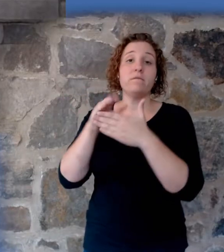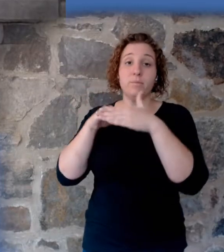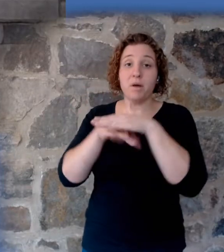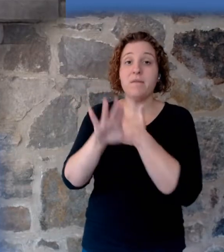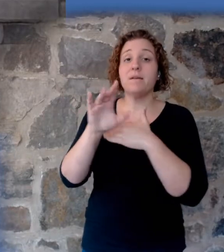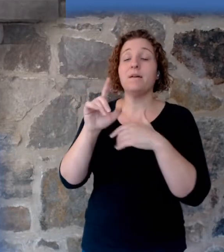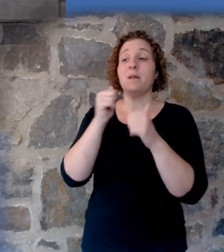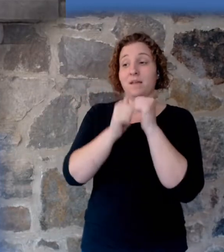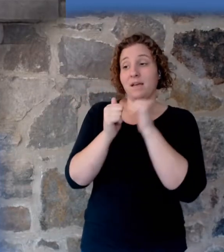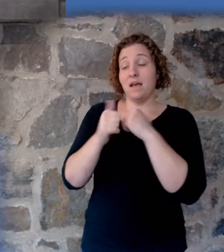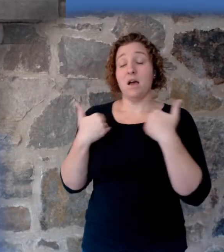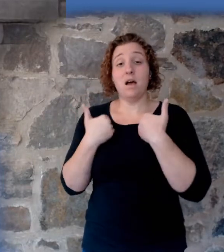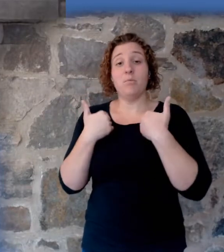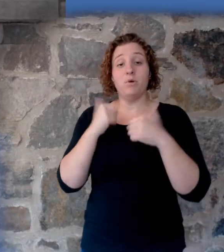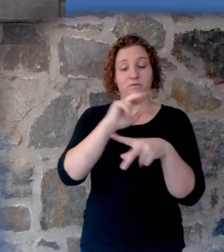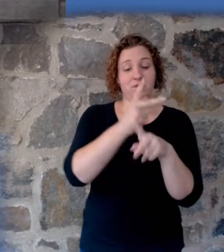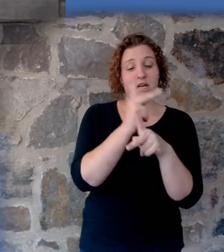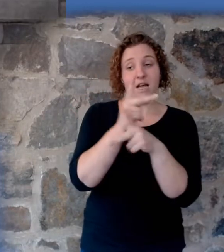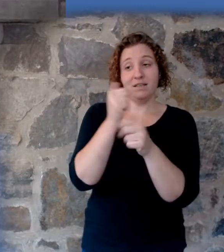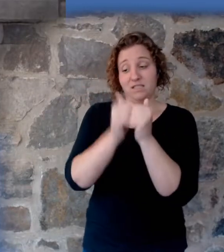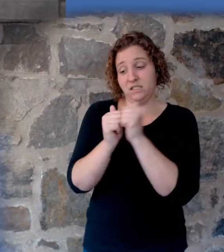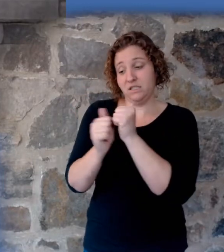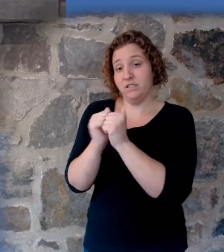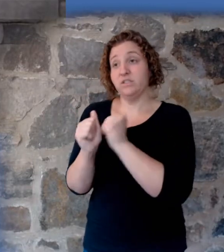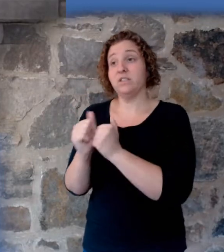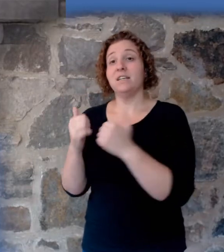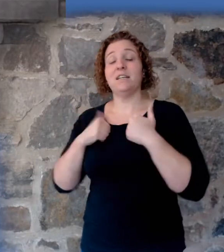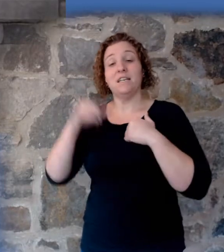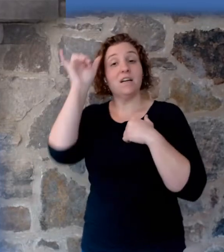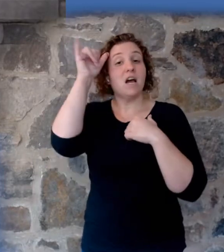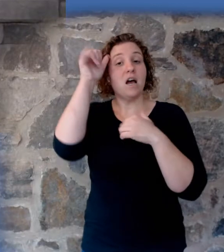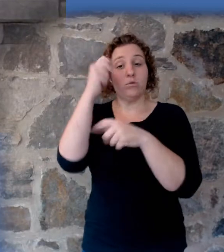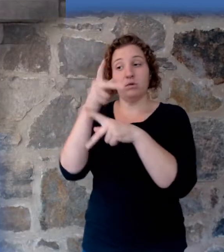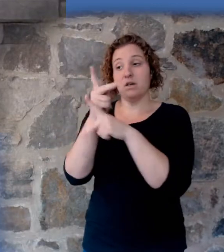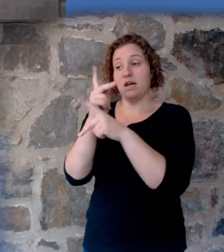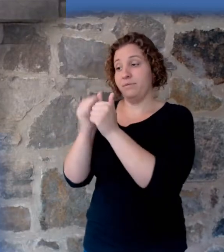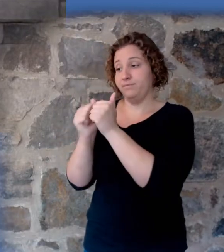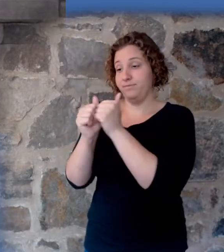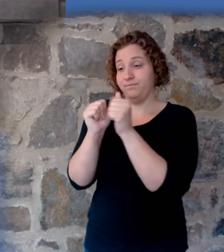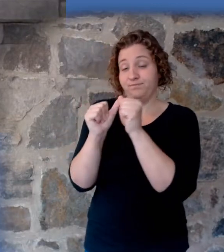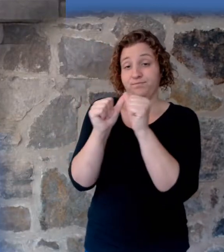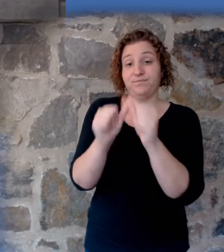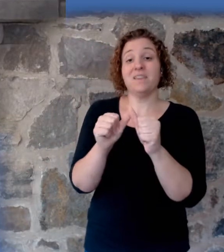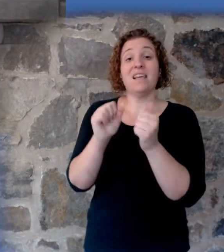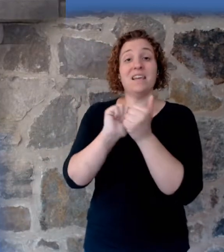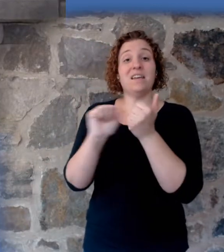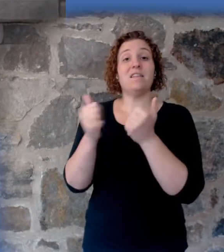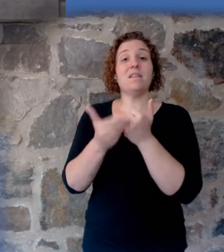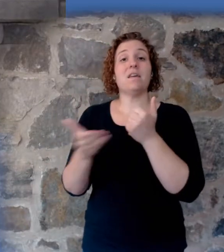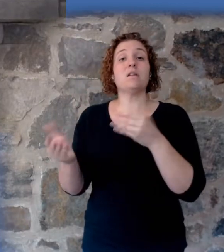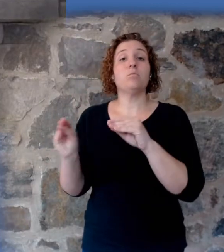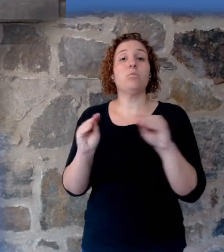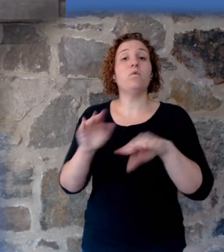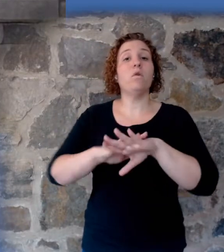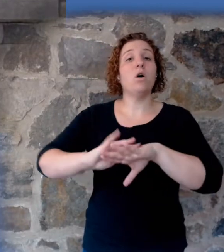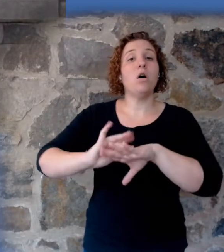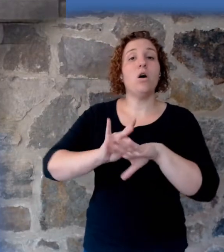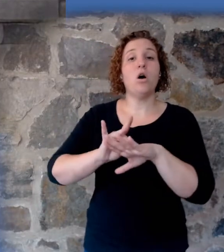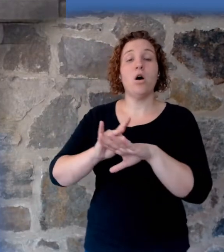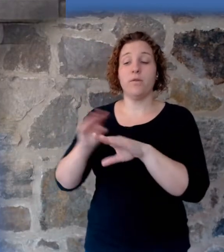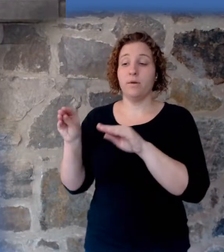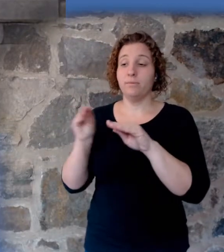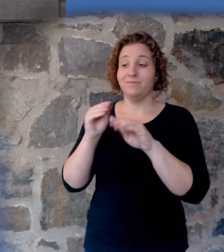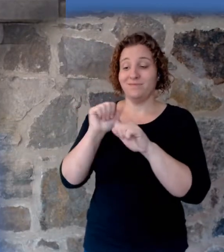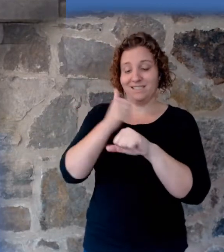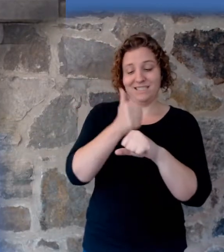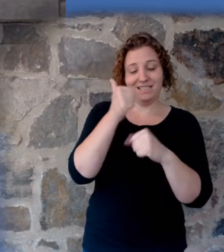his kind, which we've covered, every cattle after their kind, every creeping thing that creepeth upon the earth after his kind, and every fowl